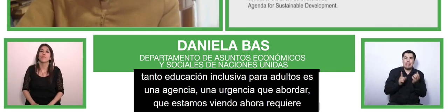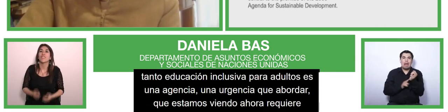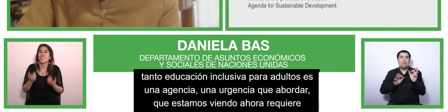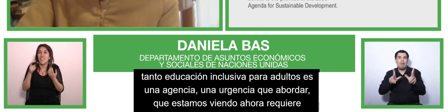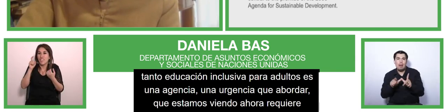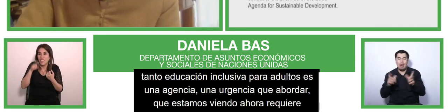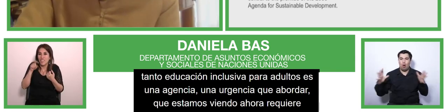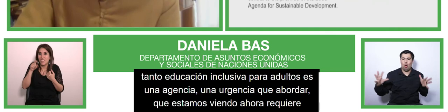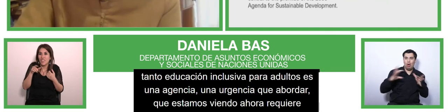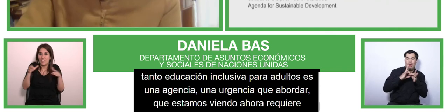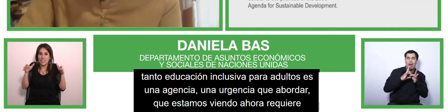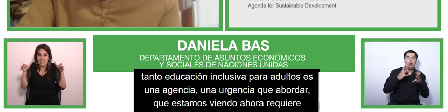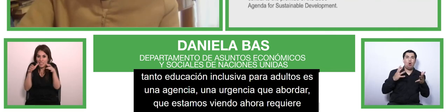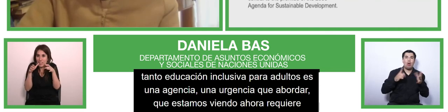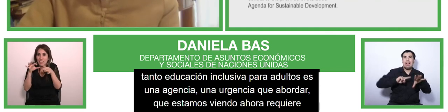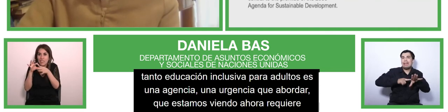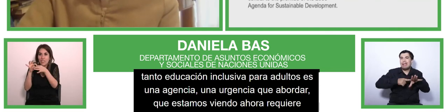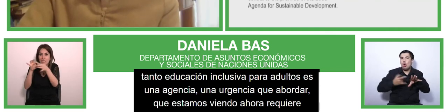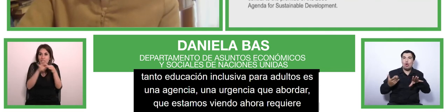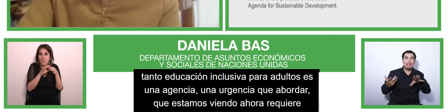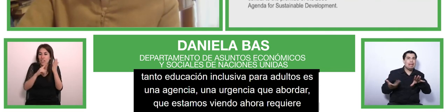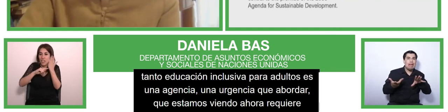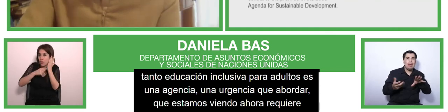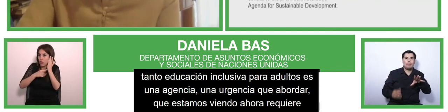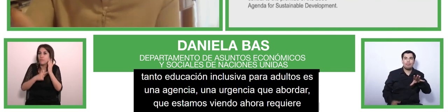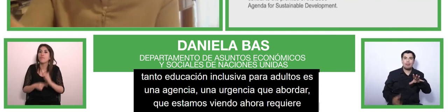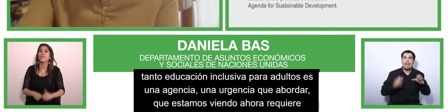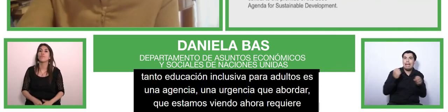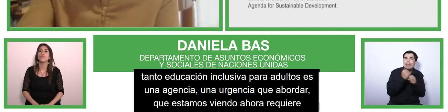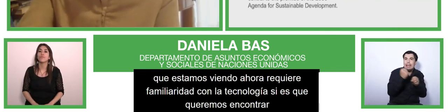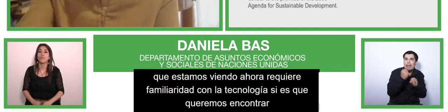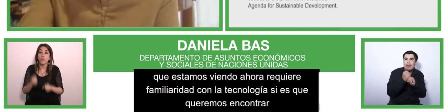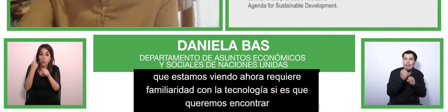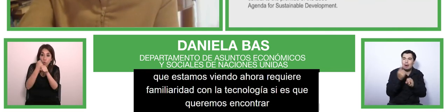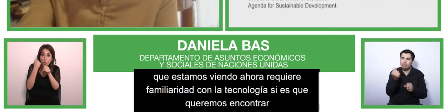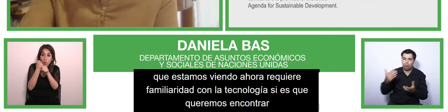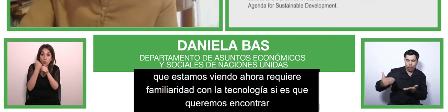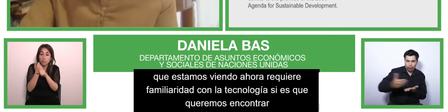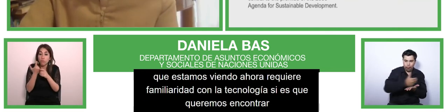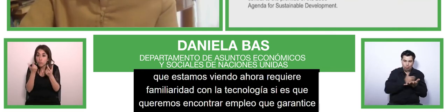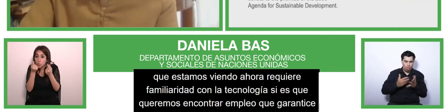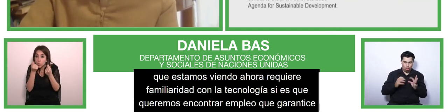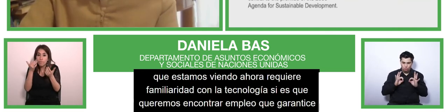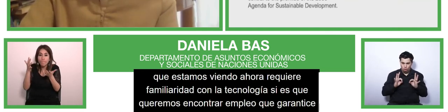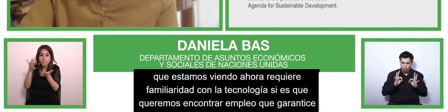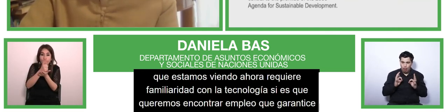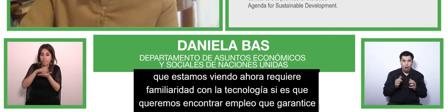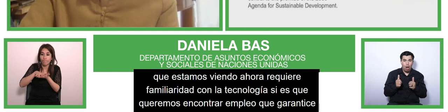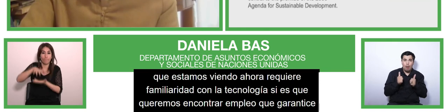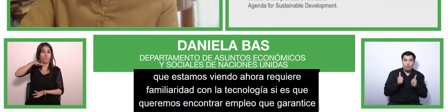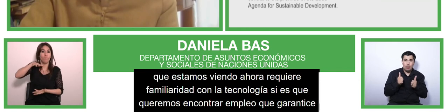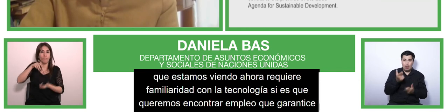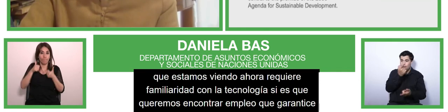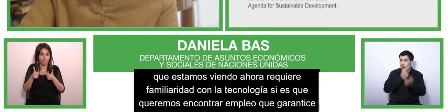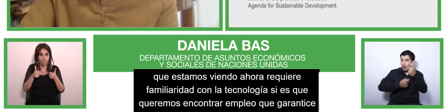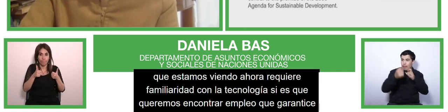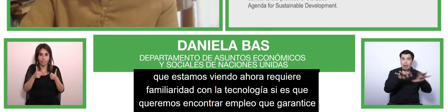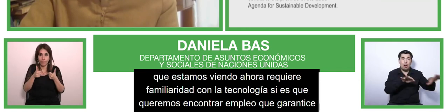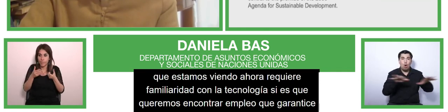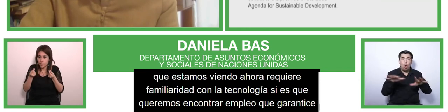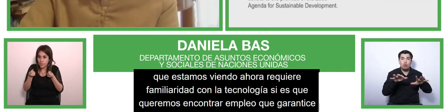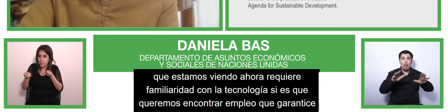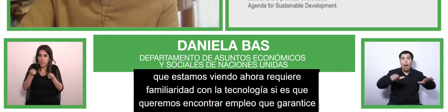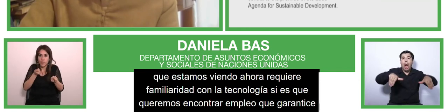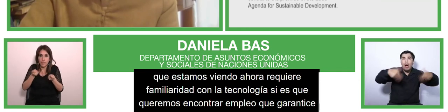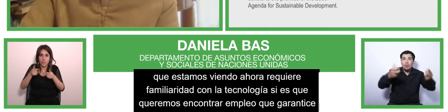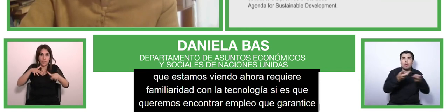guarantees a decent income even to sell our products to the nearby market for instance if we are small entrepreneurs